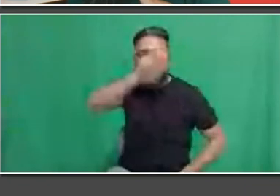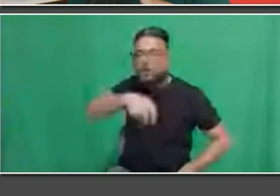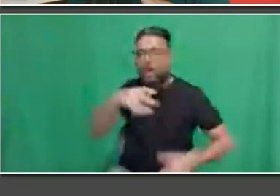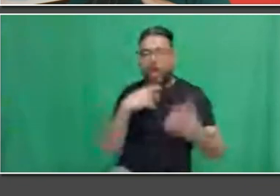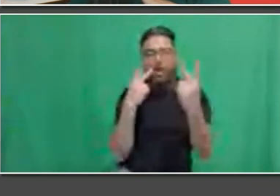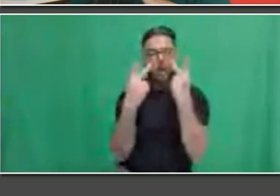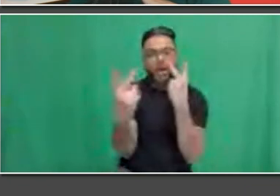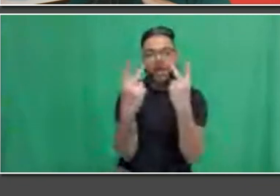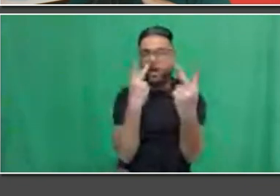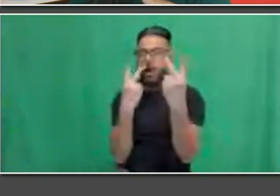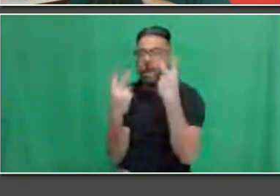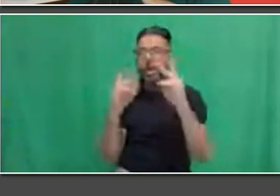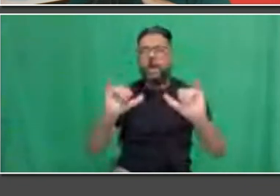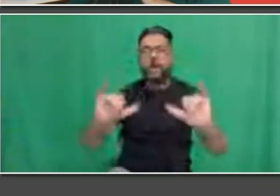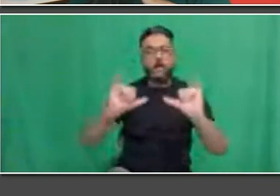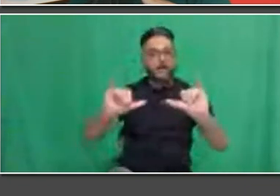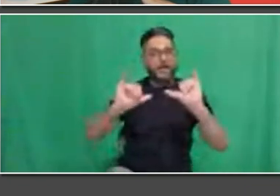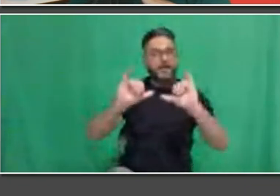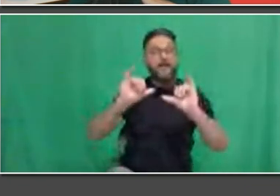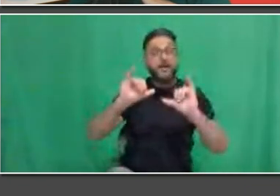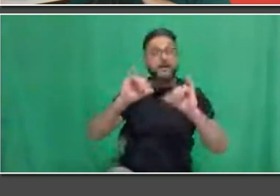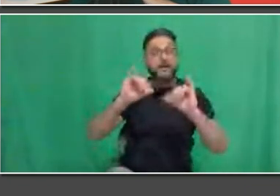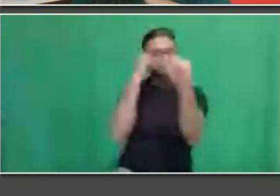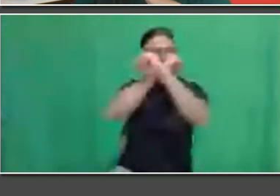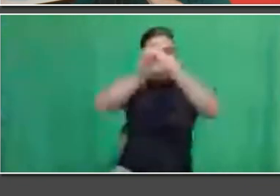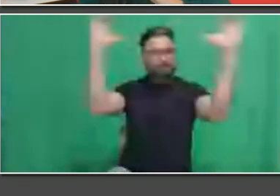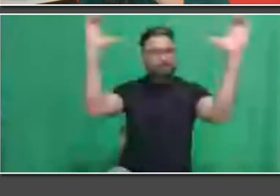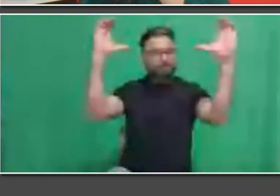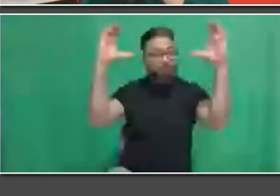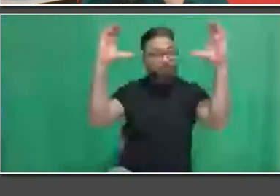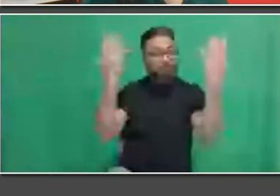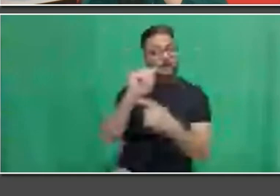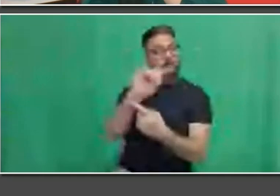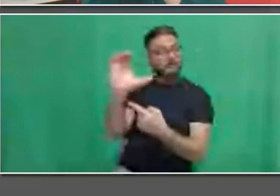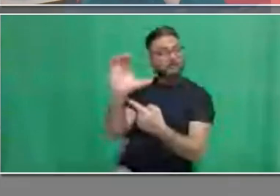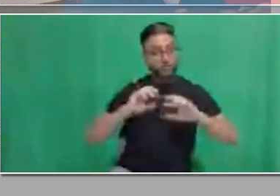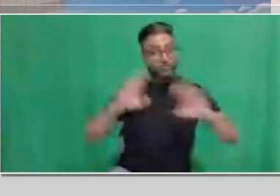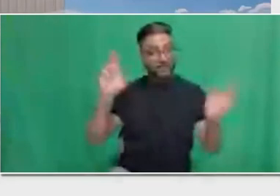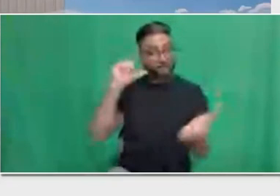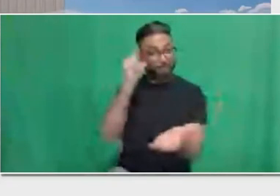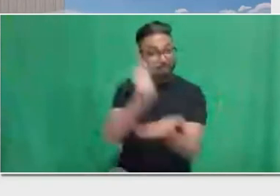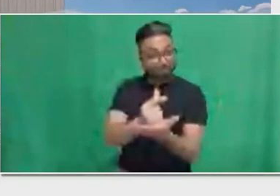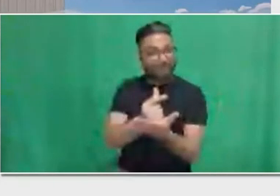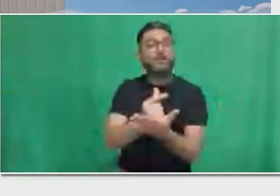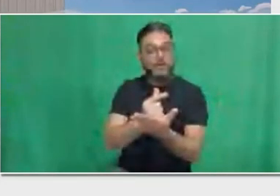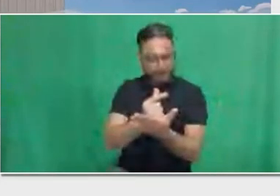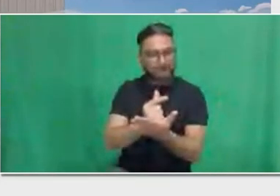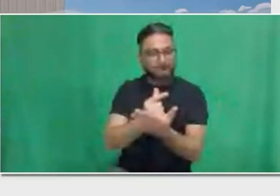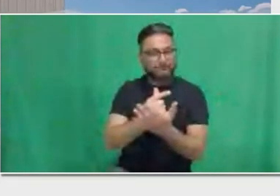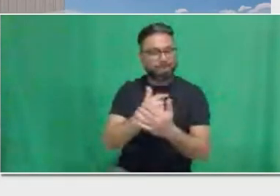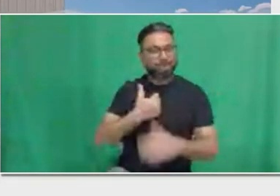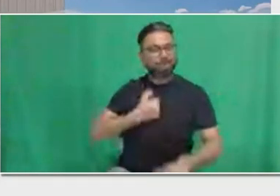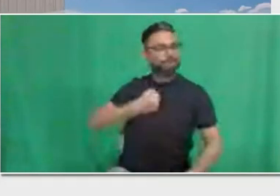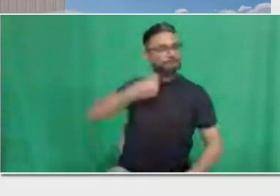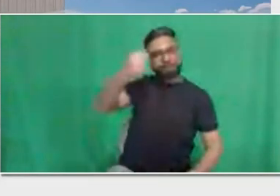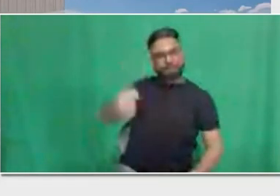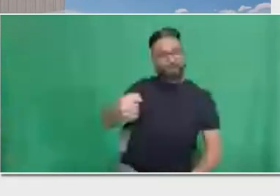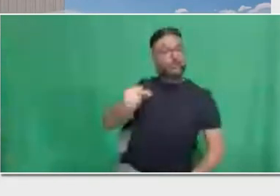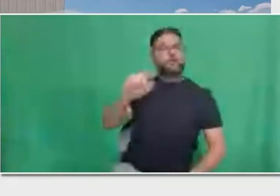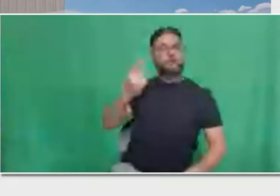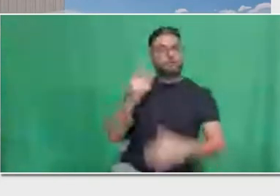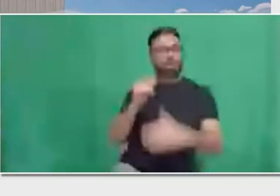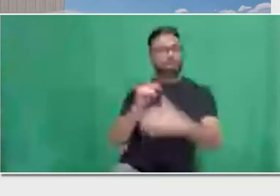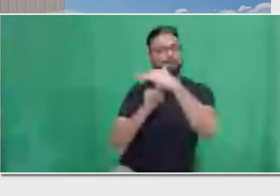I worked in the subway vehicle engineering office. The summer years were so rewarding, and I learned so much that the TTC had hooked me.